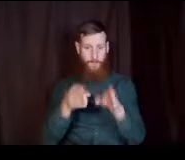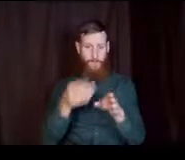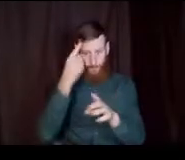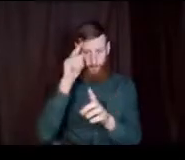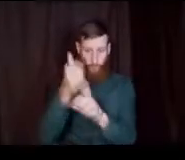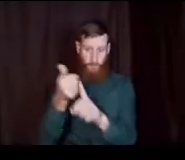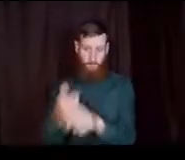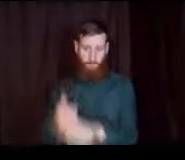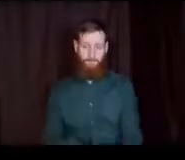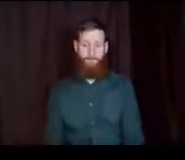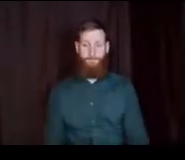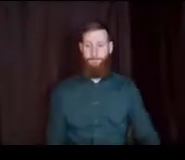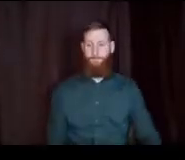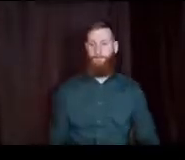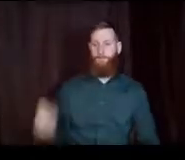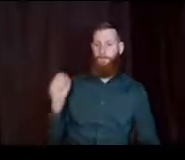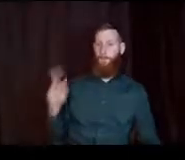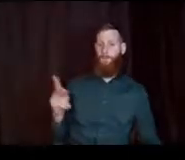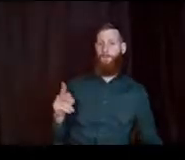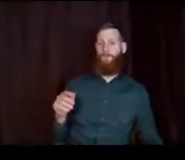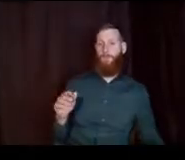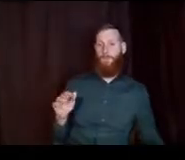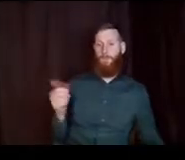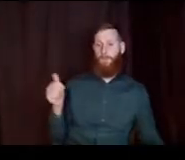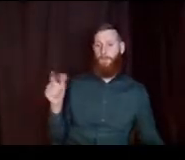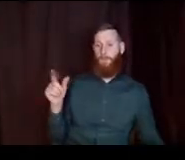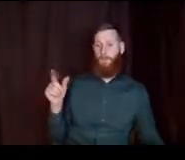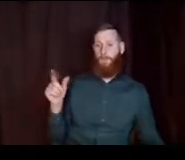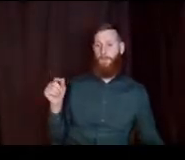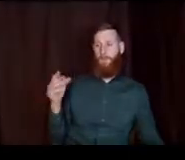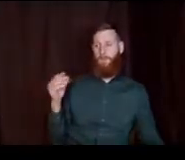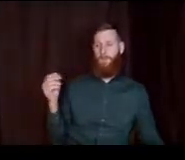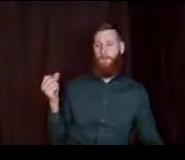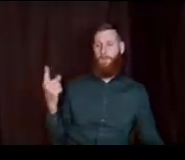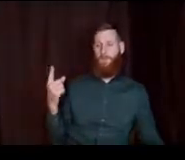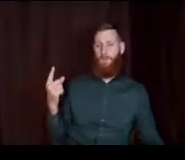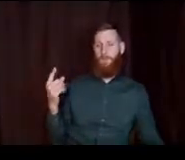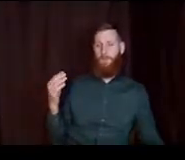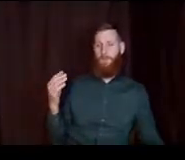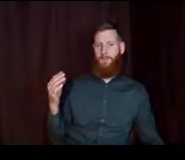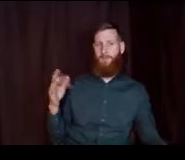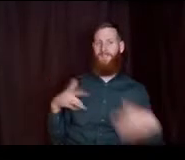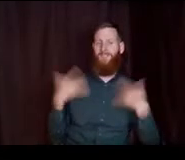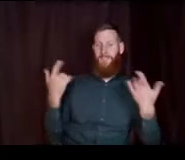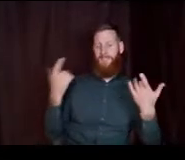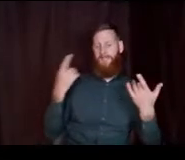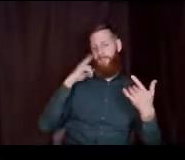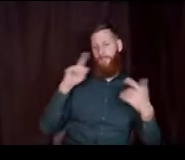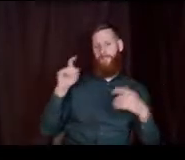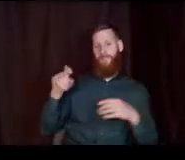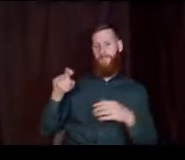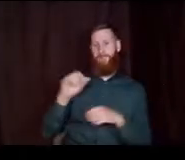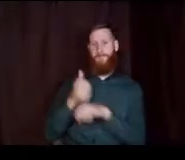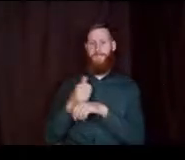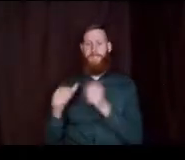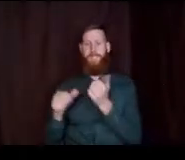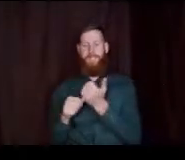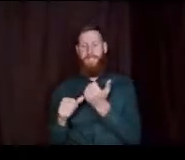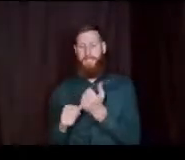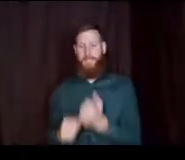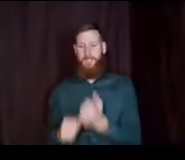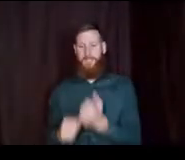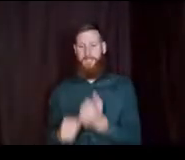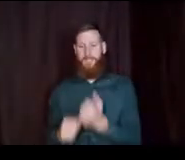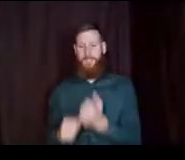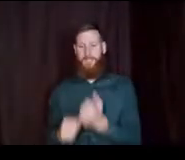OK, are the 10, 20 and 11 for events for need based aid only? No, they are